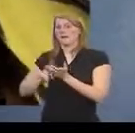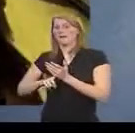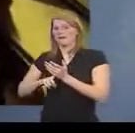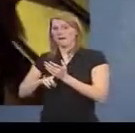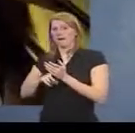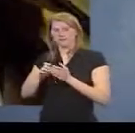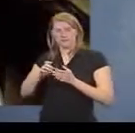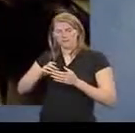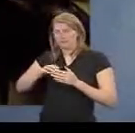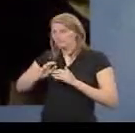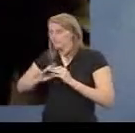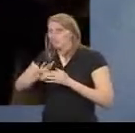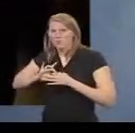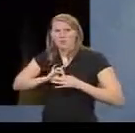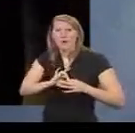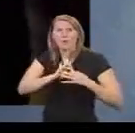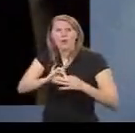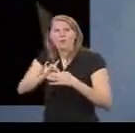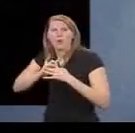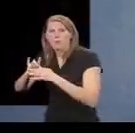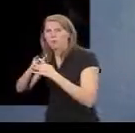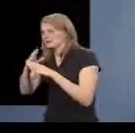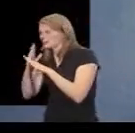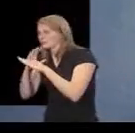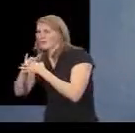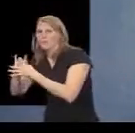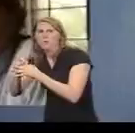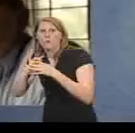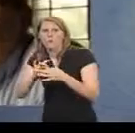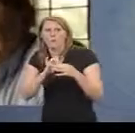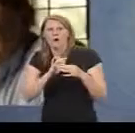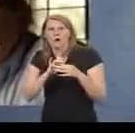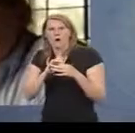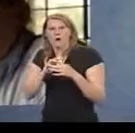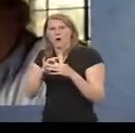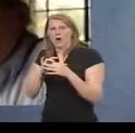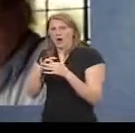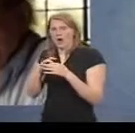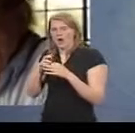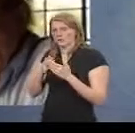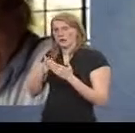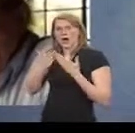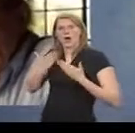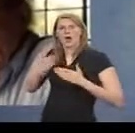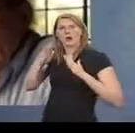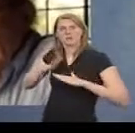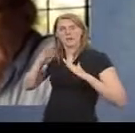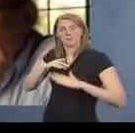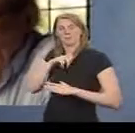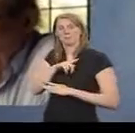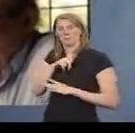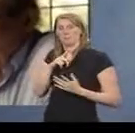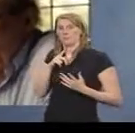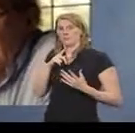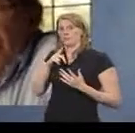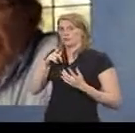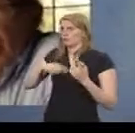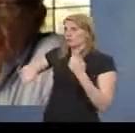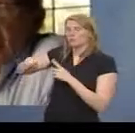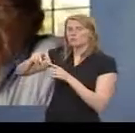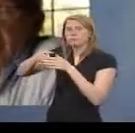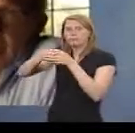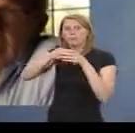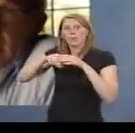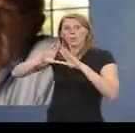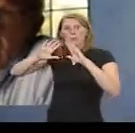Bin Laden was gradually building up a network, a secret network of radical Islamist groups around the world. Now, many of them